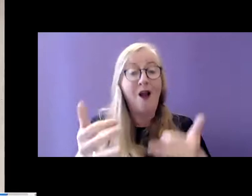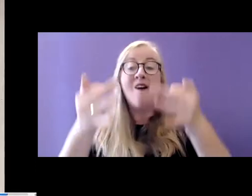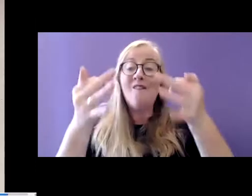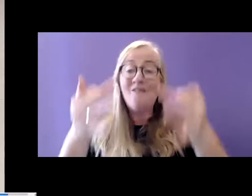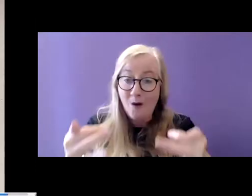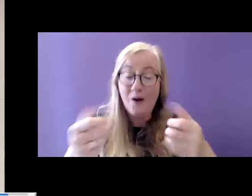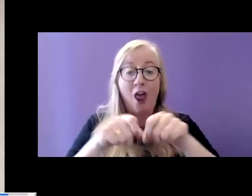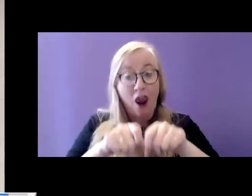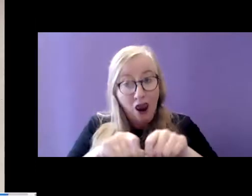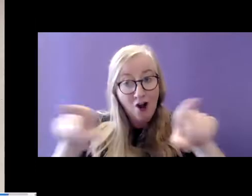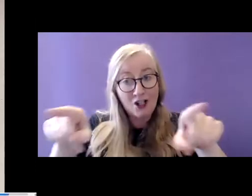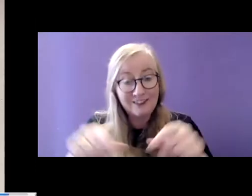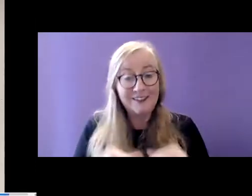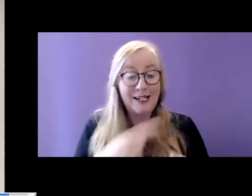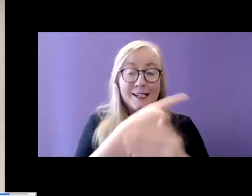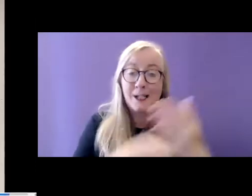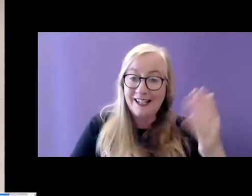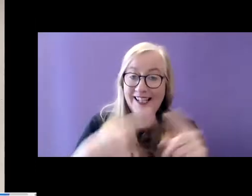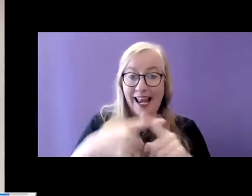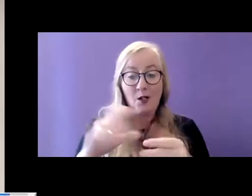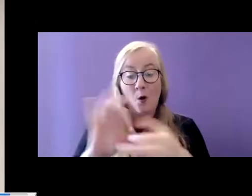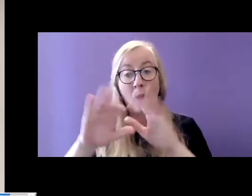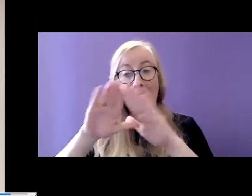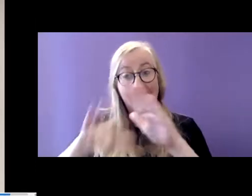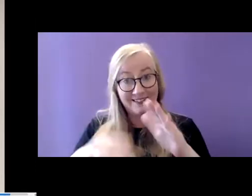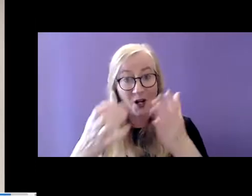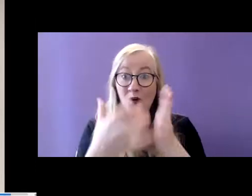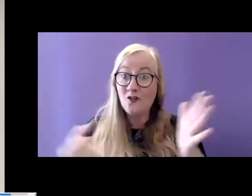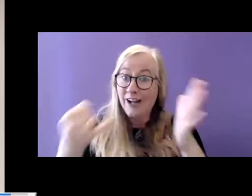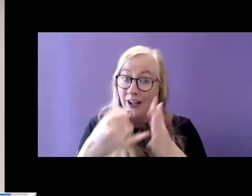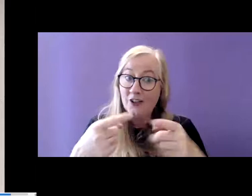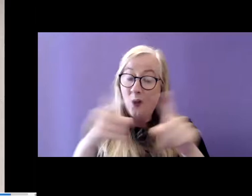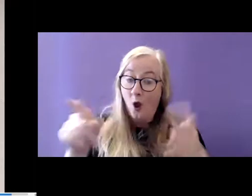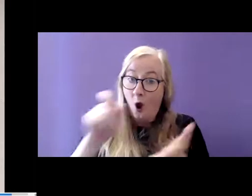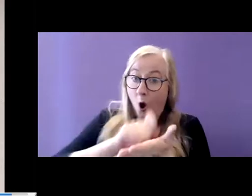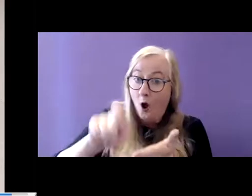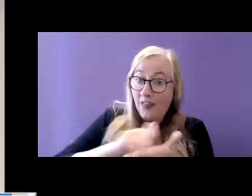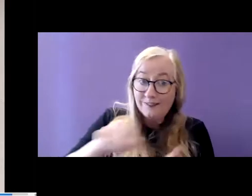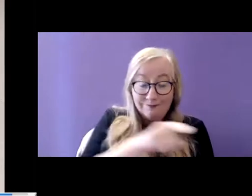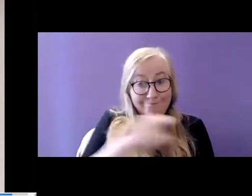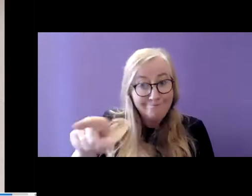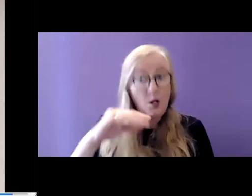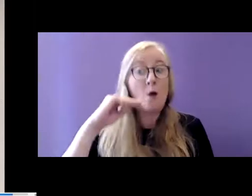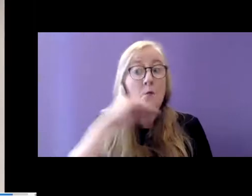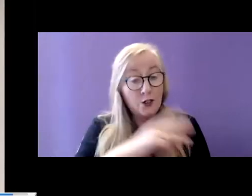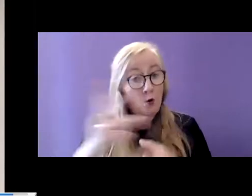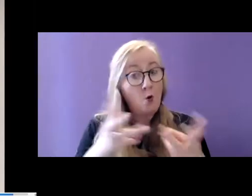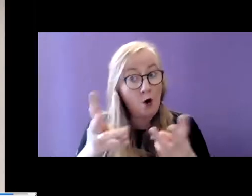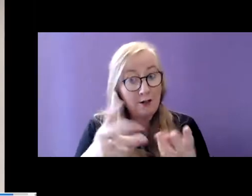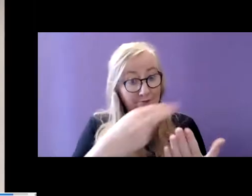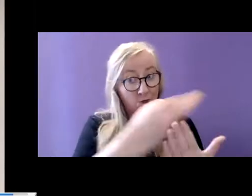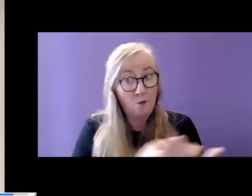the Disability and Homelessness Report and congratulate the authors on their important work in both reports.